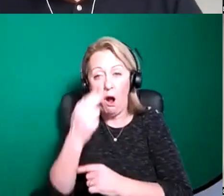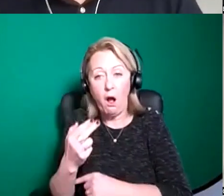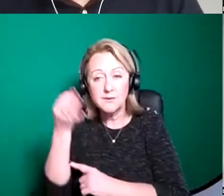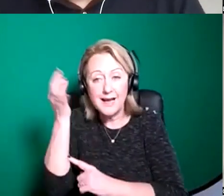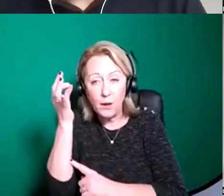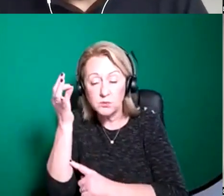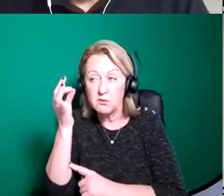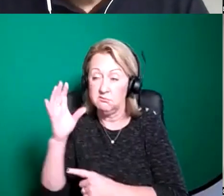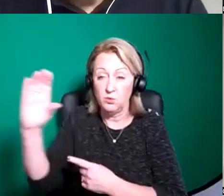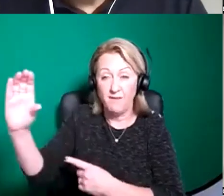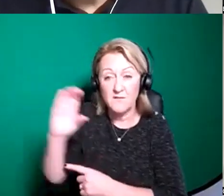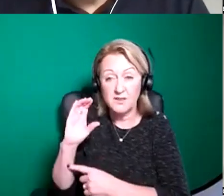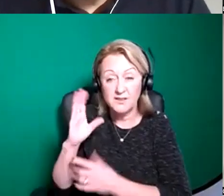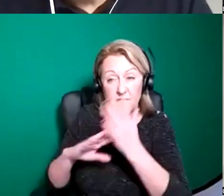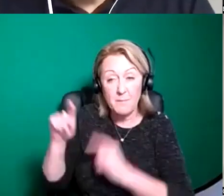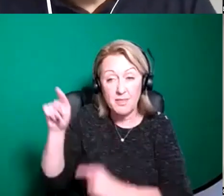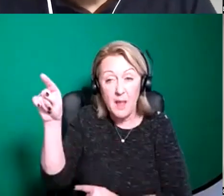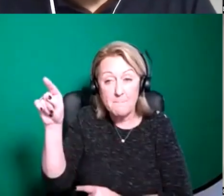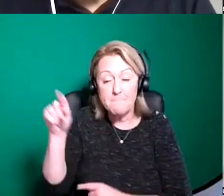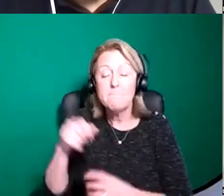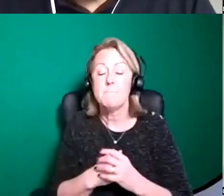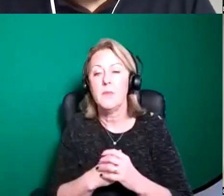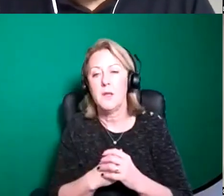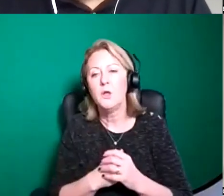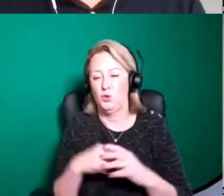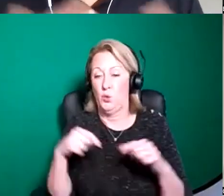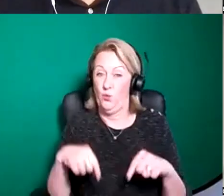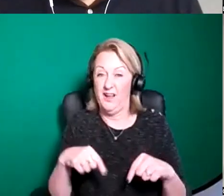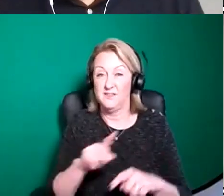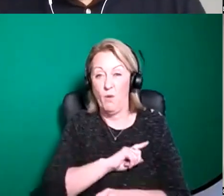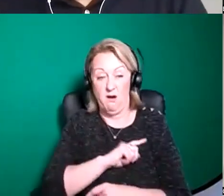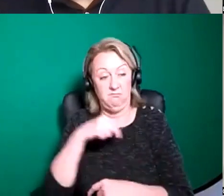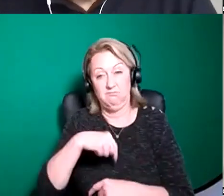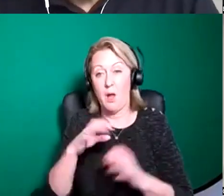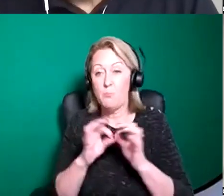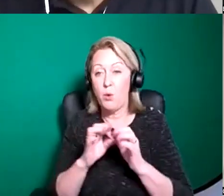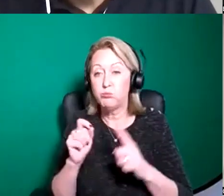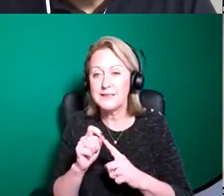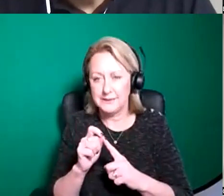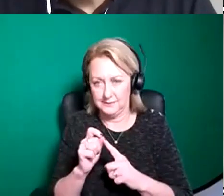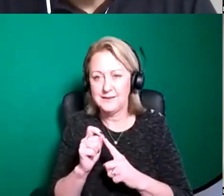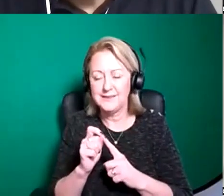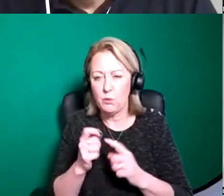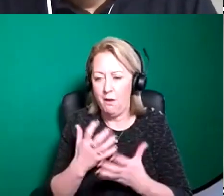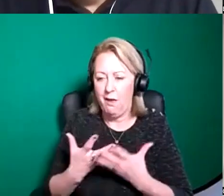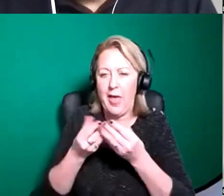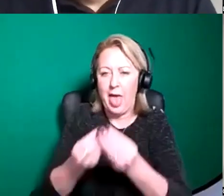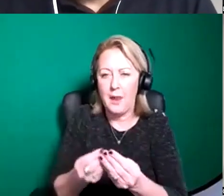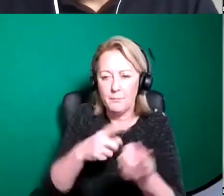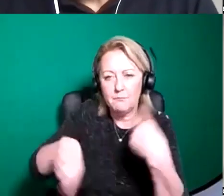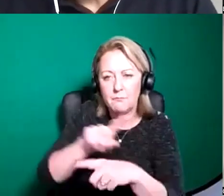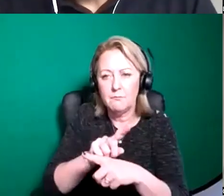fund or create it as well and that's essentially what blueprint is all about is providing that early stage um